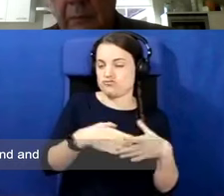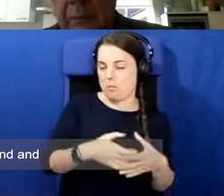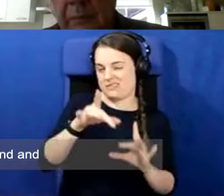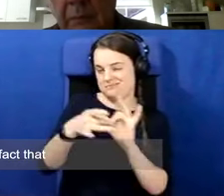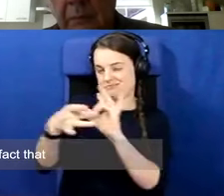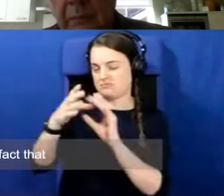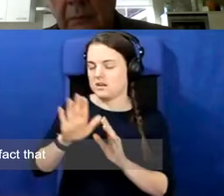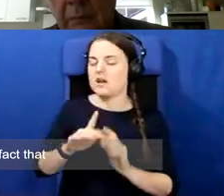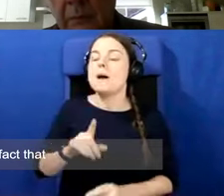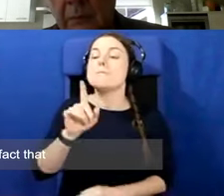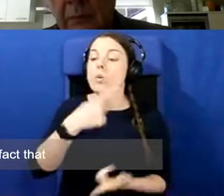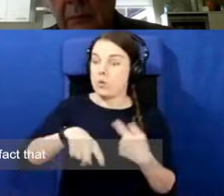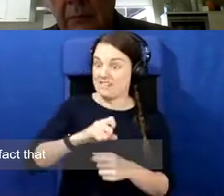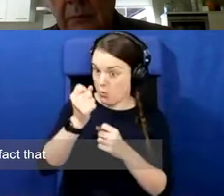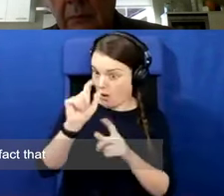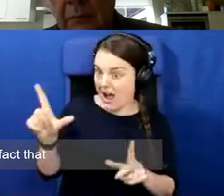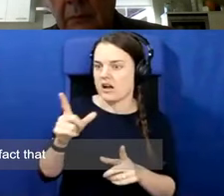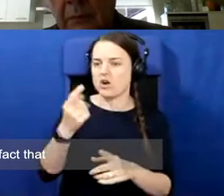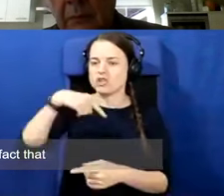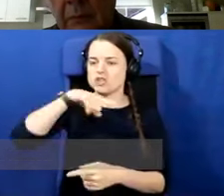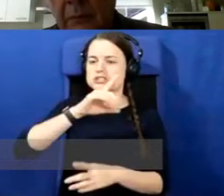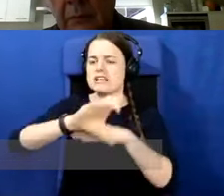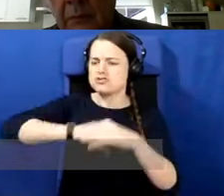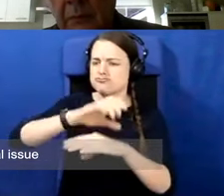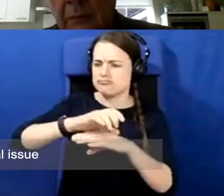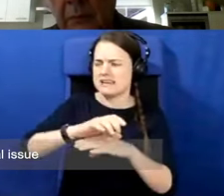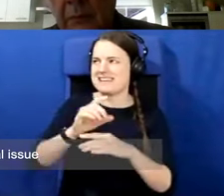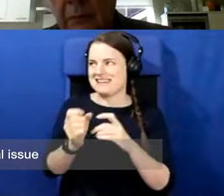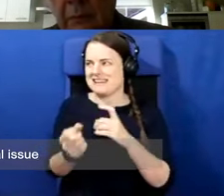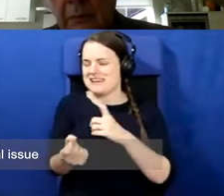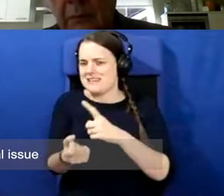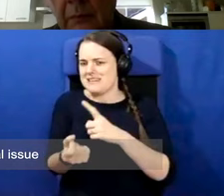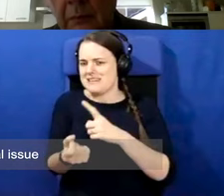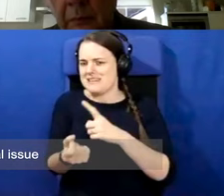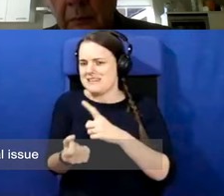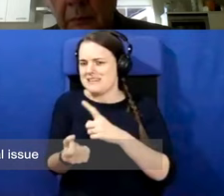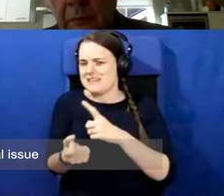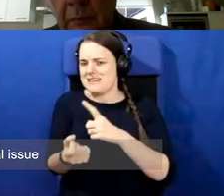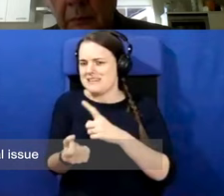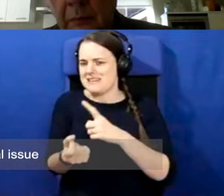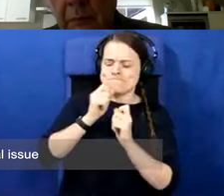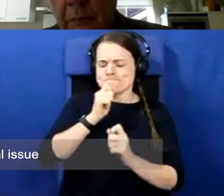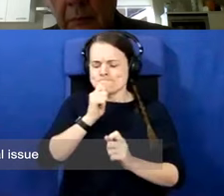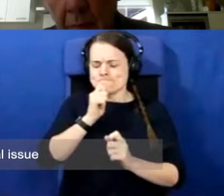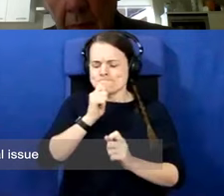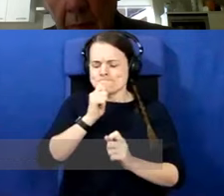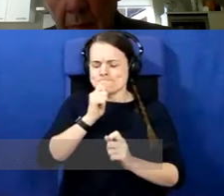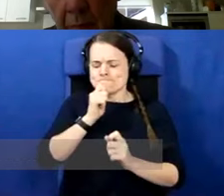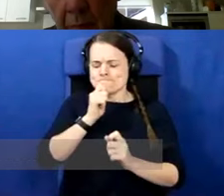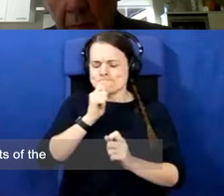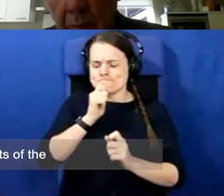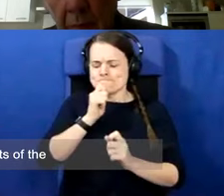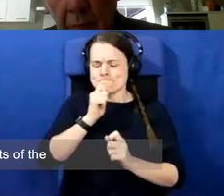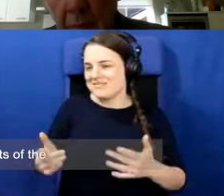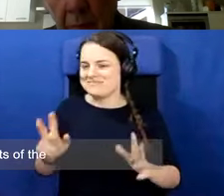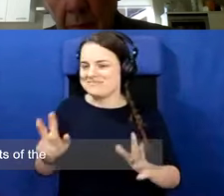we're very conscious of the fact that this is much more a live political issue today than